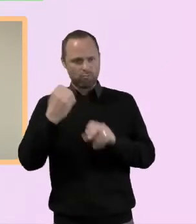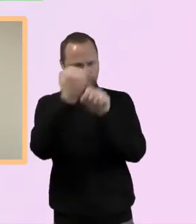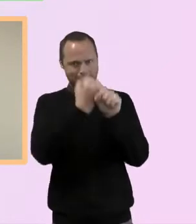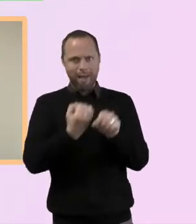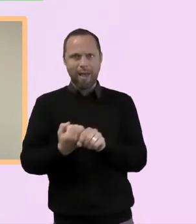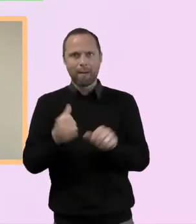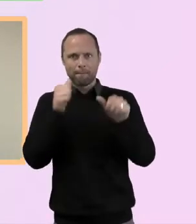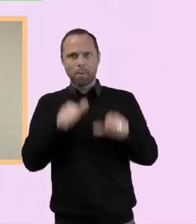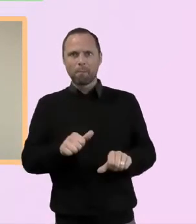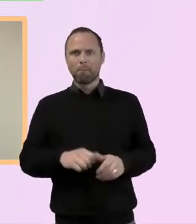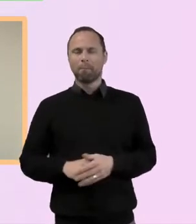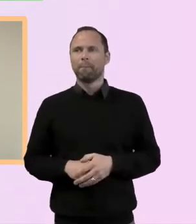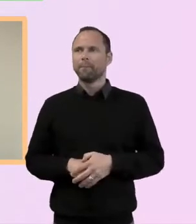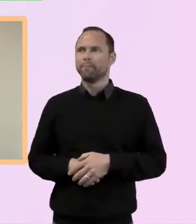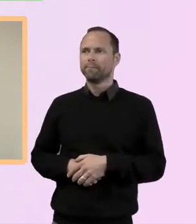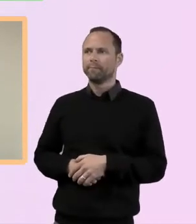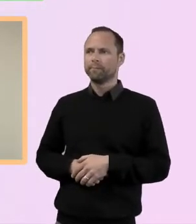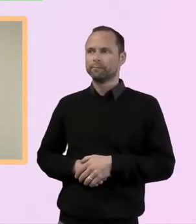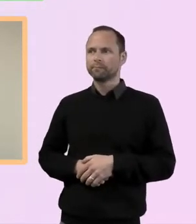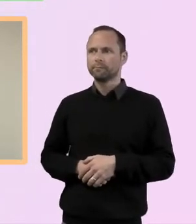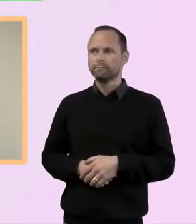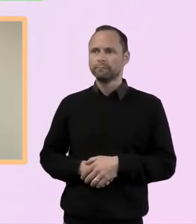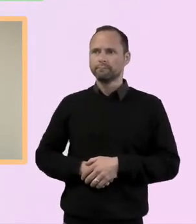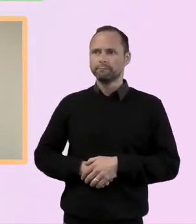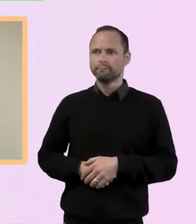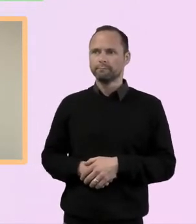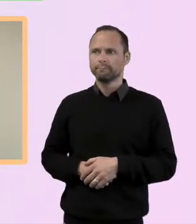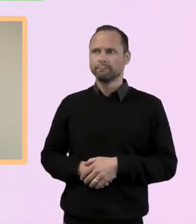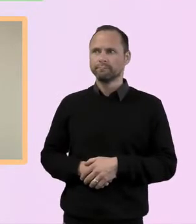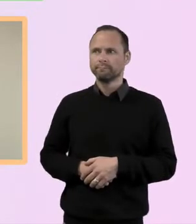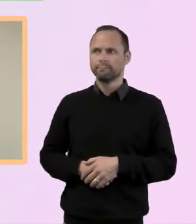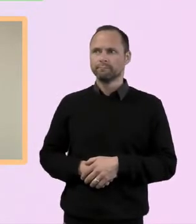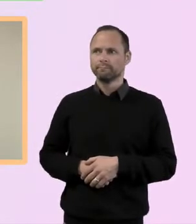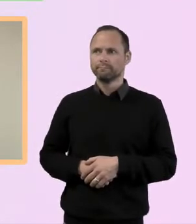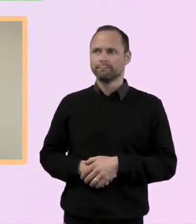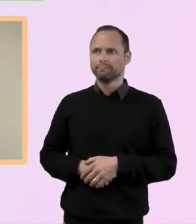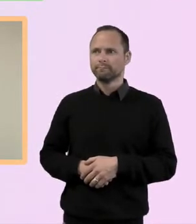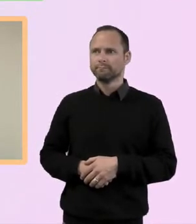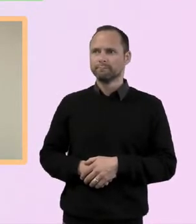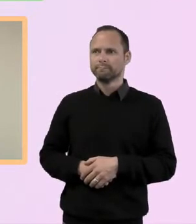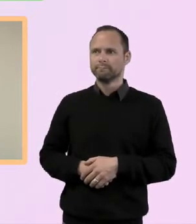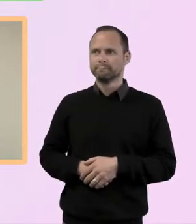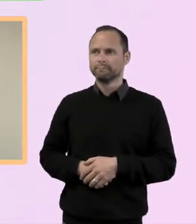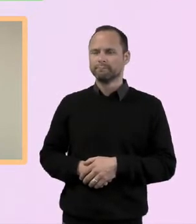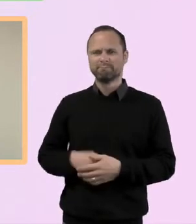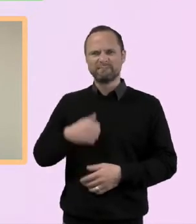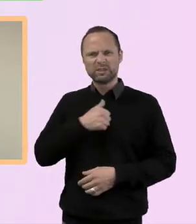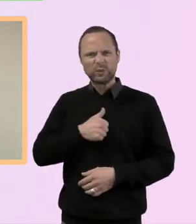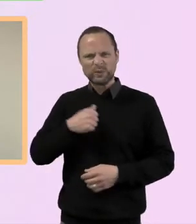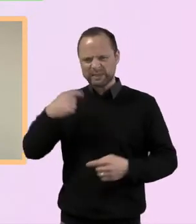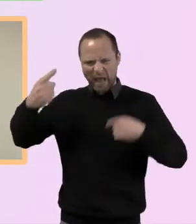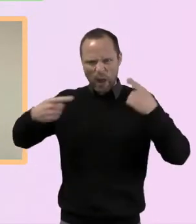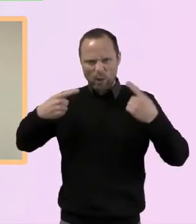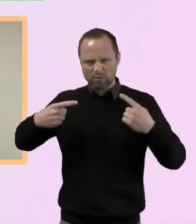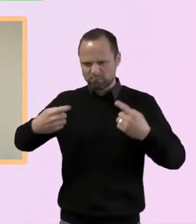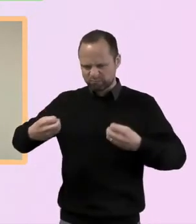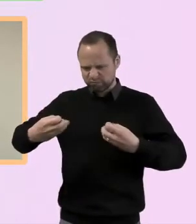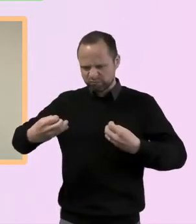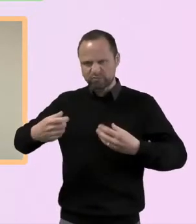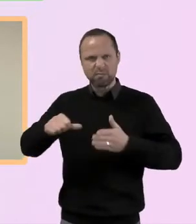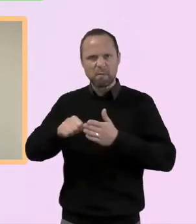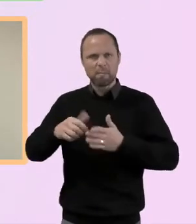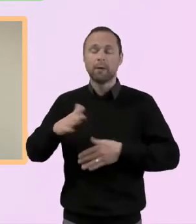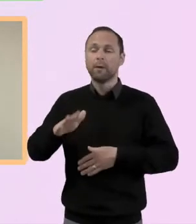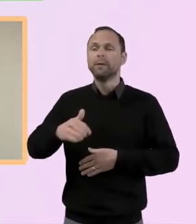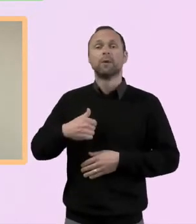Brilliant. Thank you. Thanks so much. I've got a bit of feedback again. I don't know. But we're going to watch three